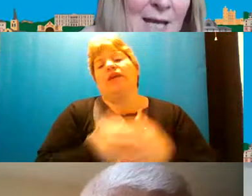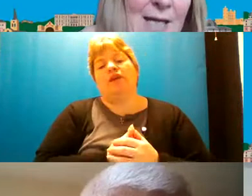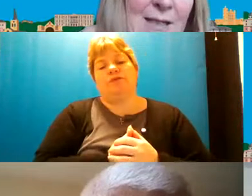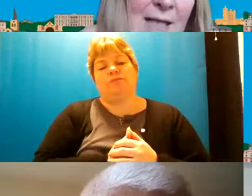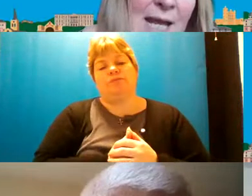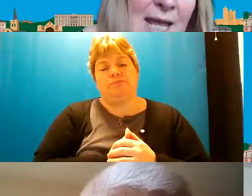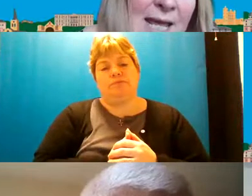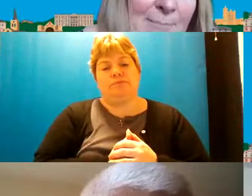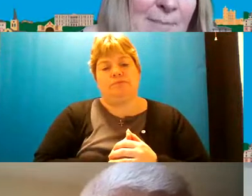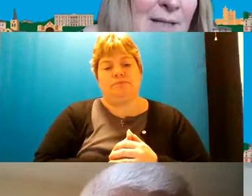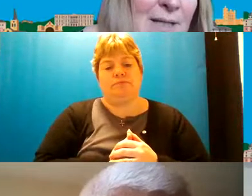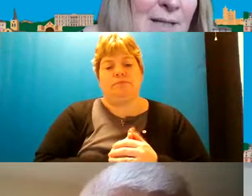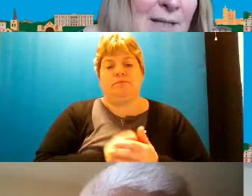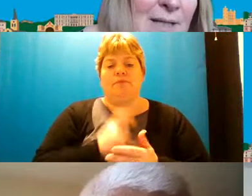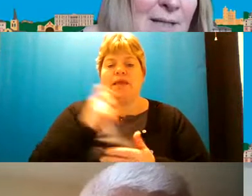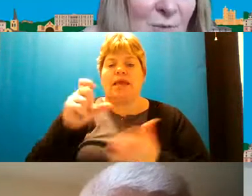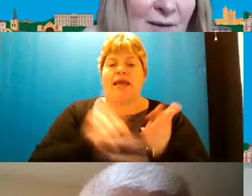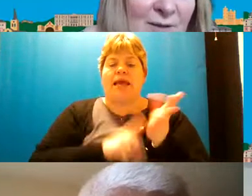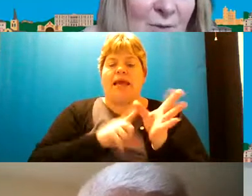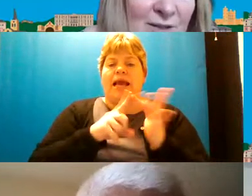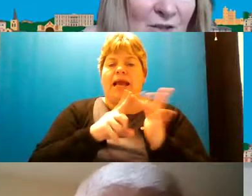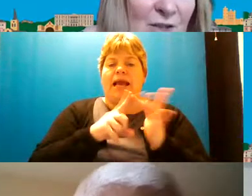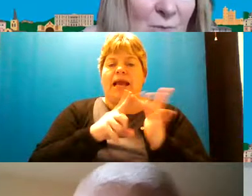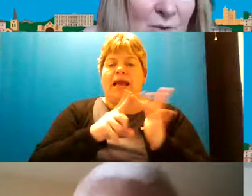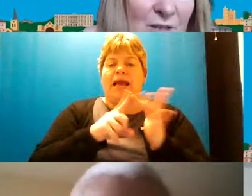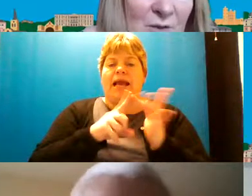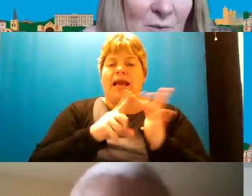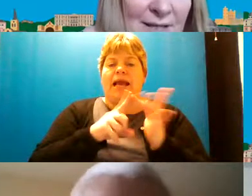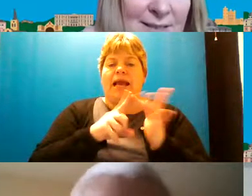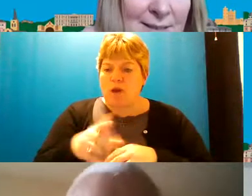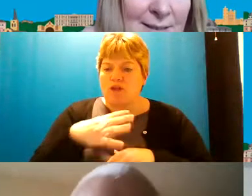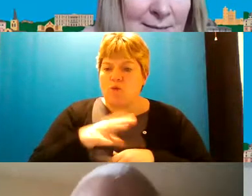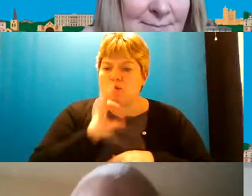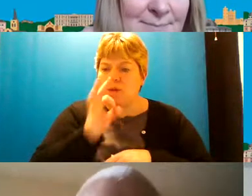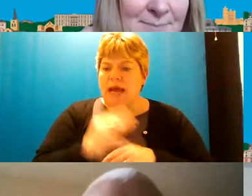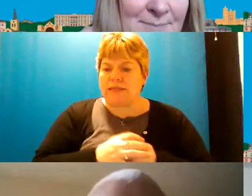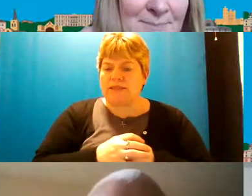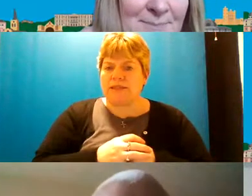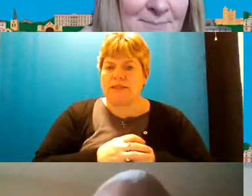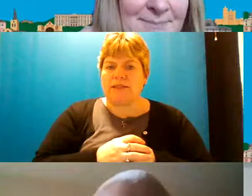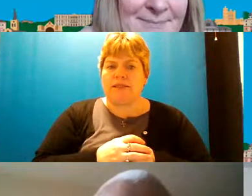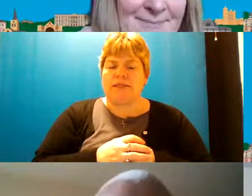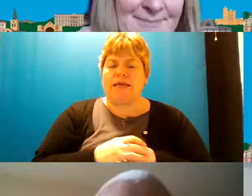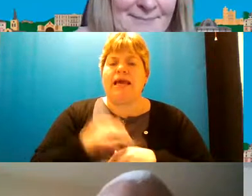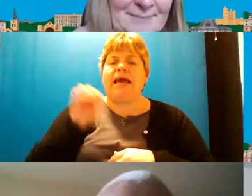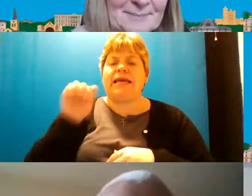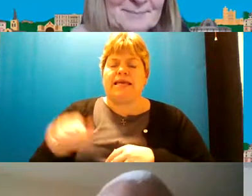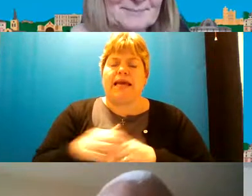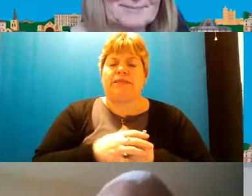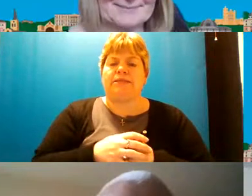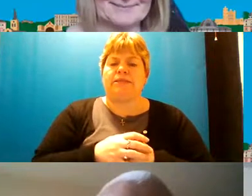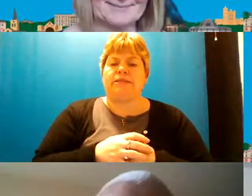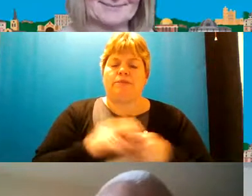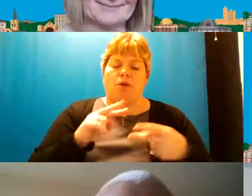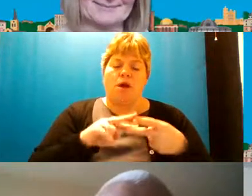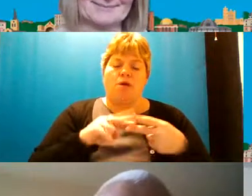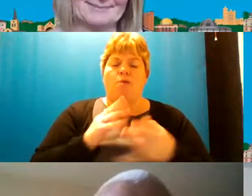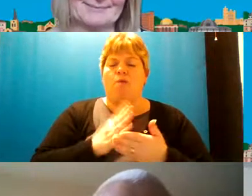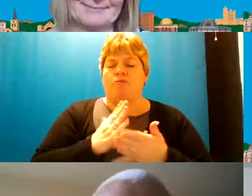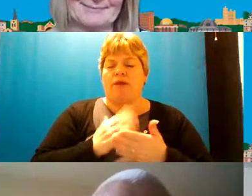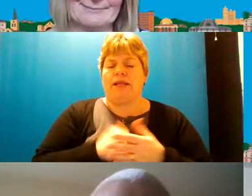leslie uh claire mccann did you have a question you wanted to ask yeah a couple really